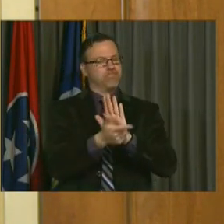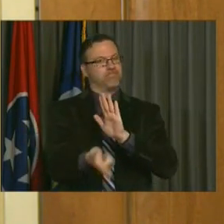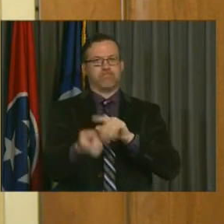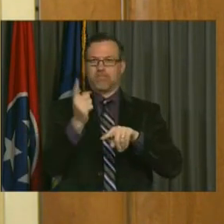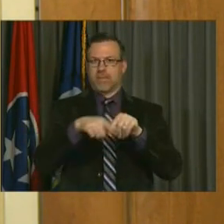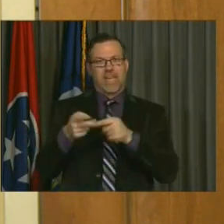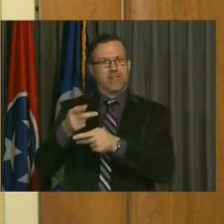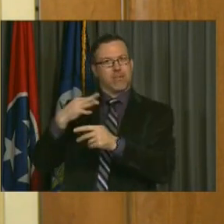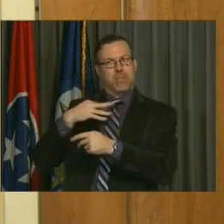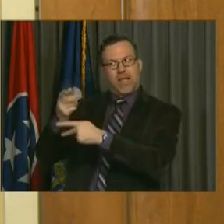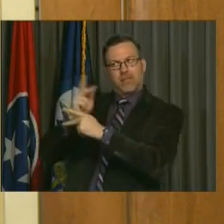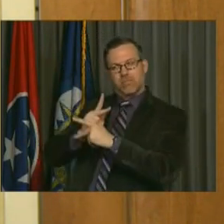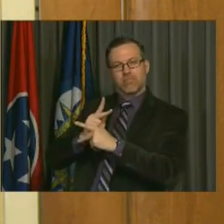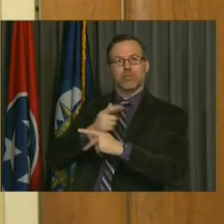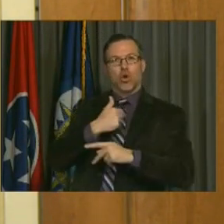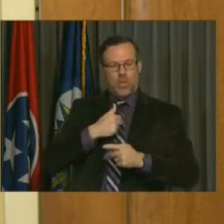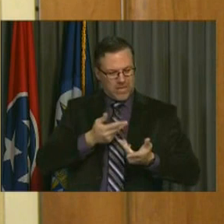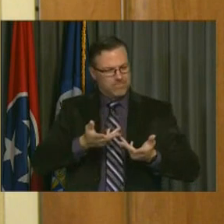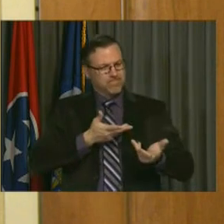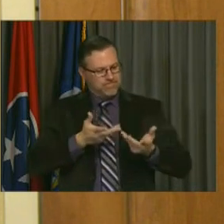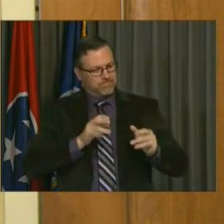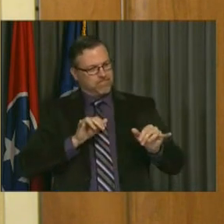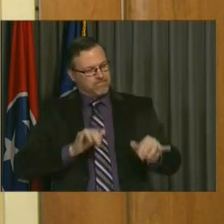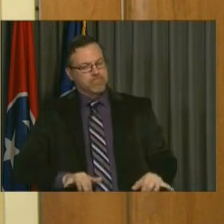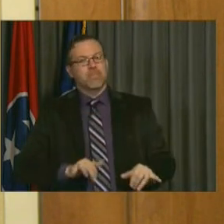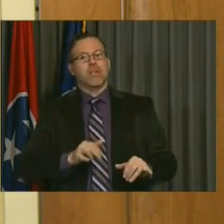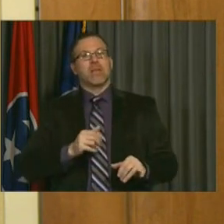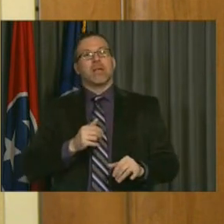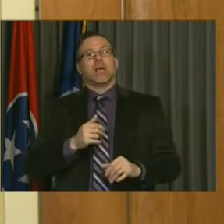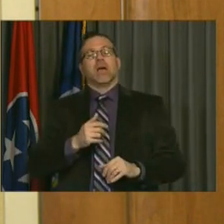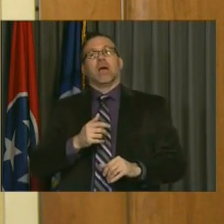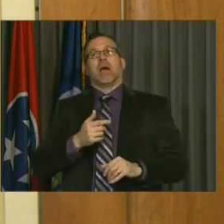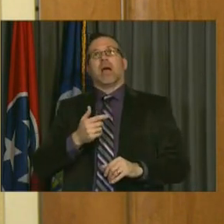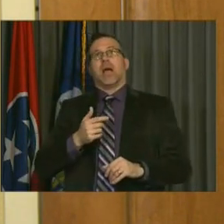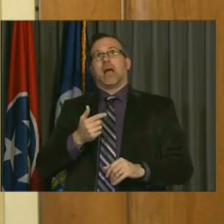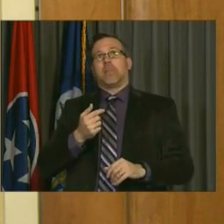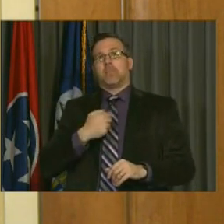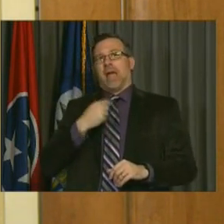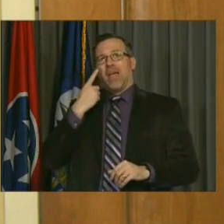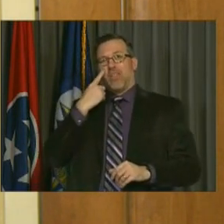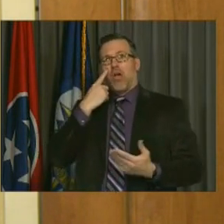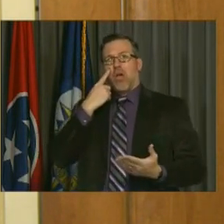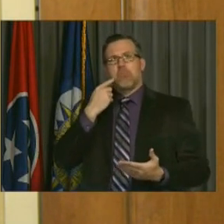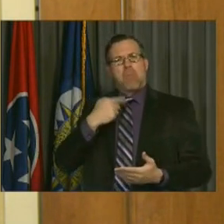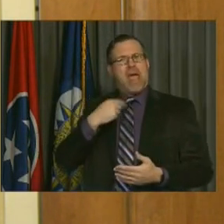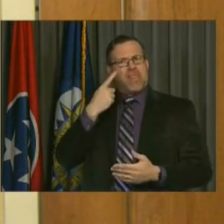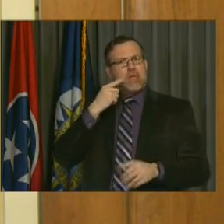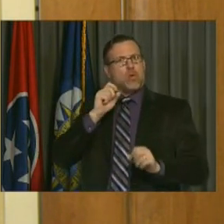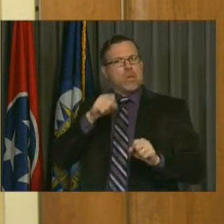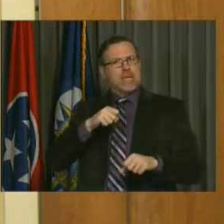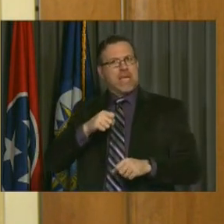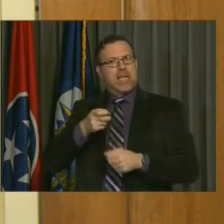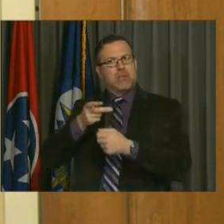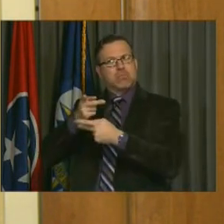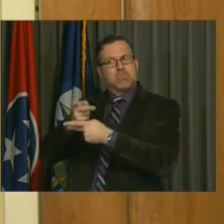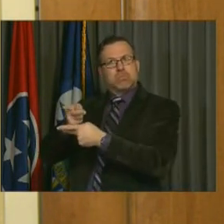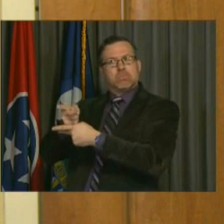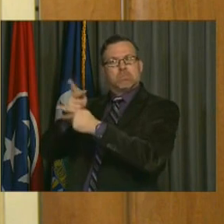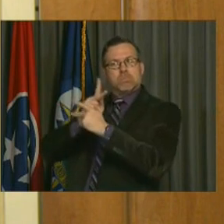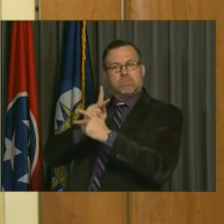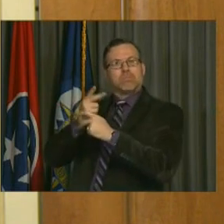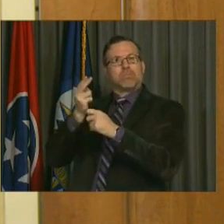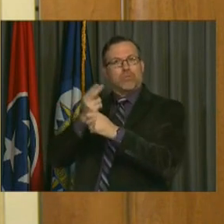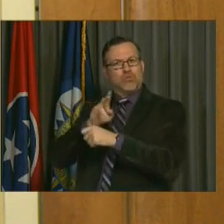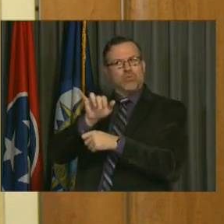while that was happening, I was not the only one expressing that we probably wouldn't be able to use those funds as they were originally laid